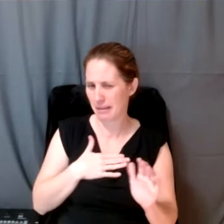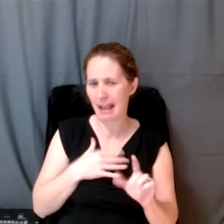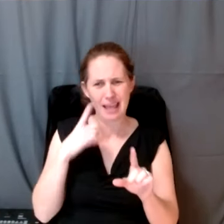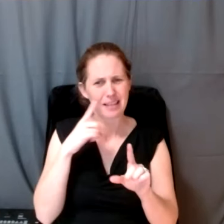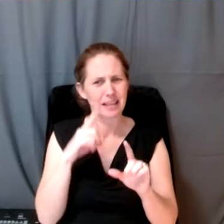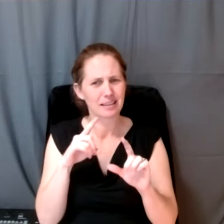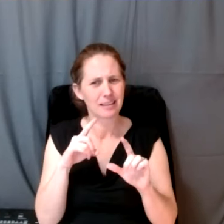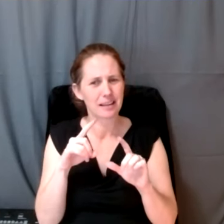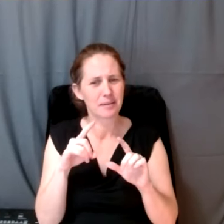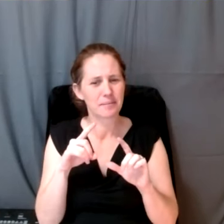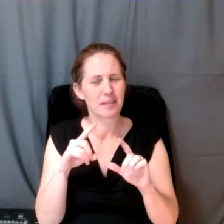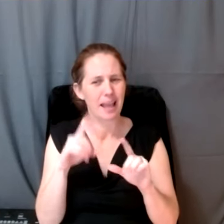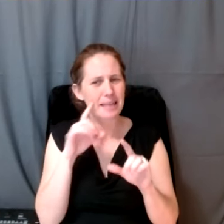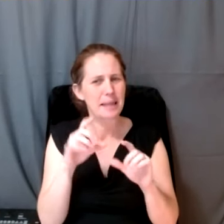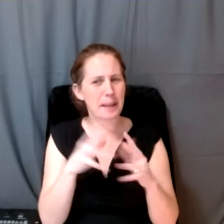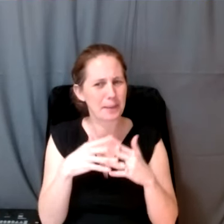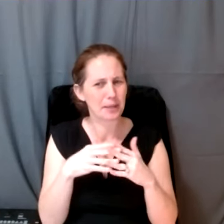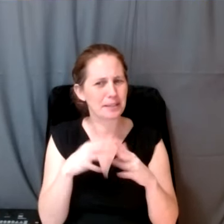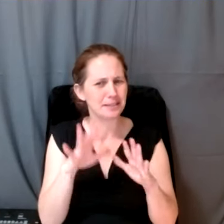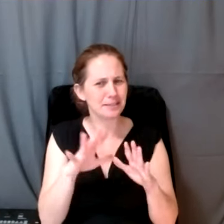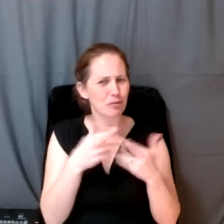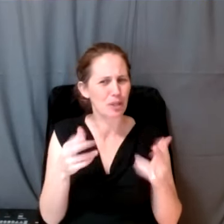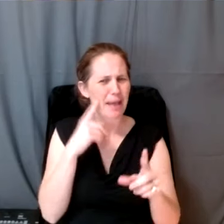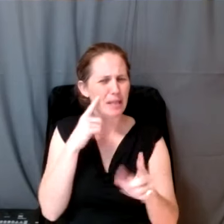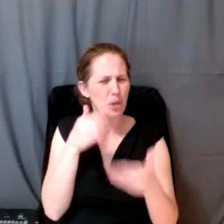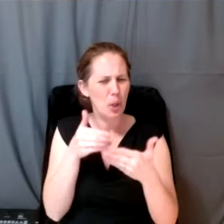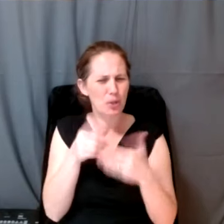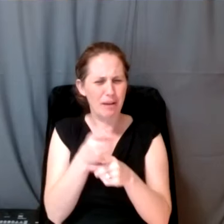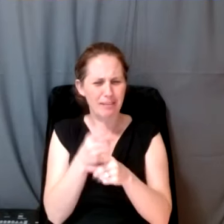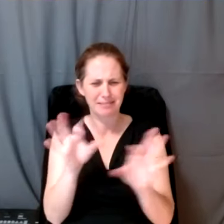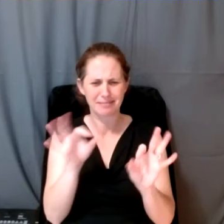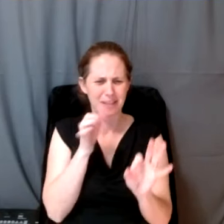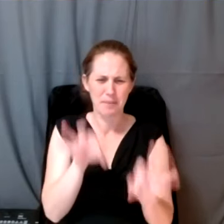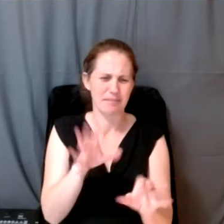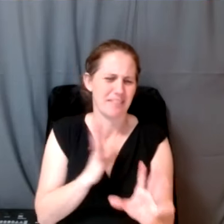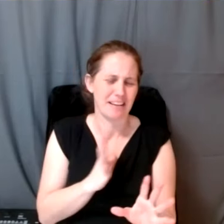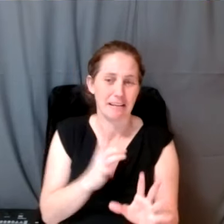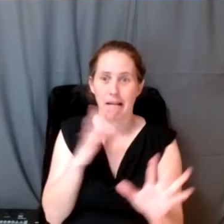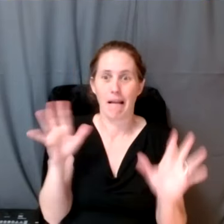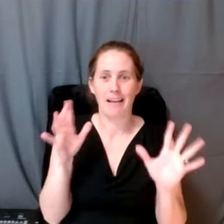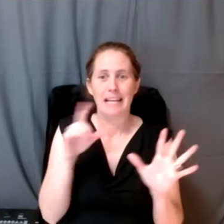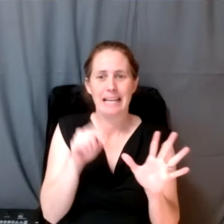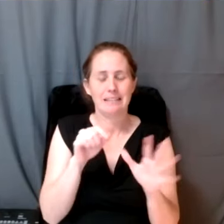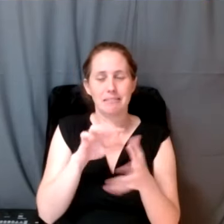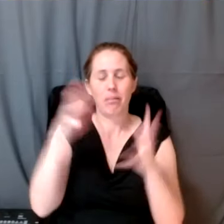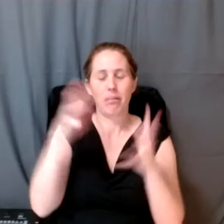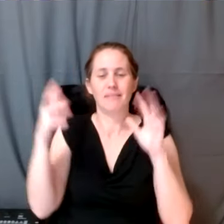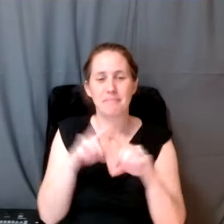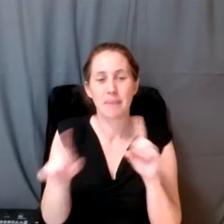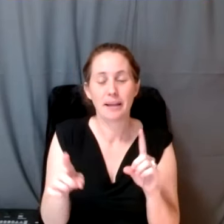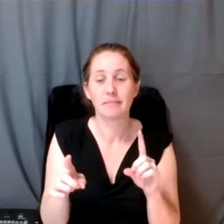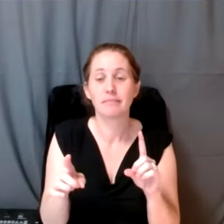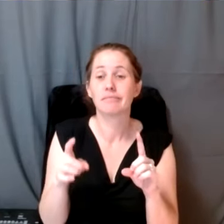in American Social Resources. You're not perfect. It's absolutely alphabet soup, but they